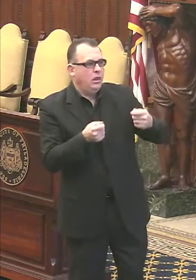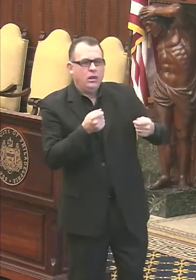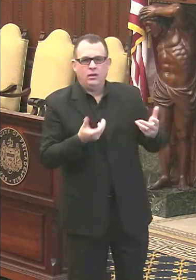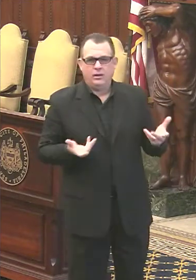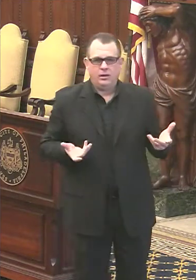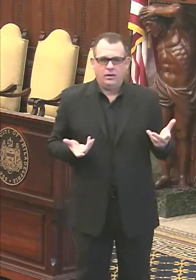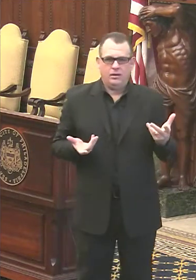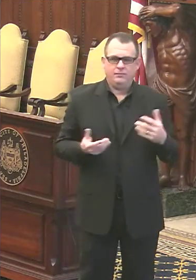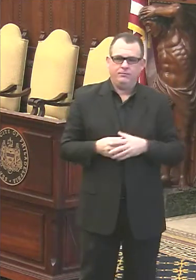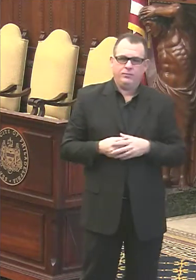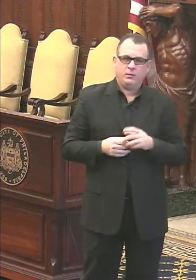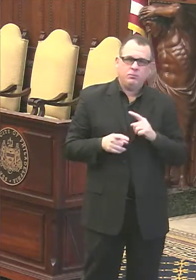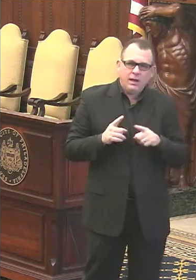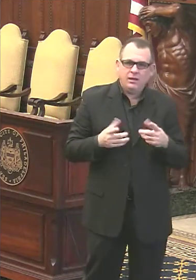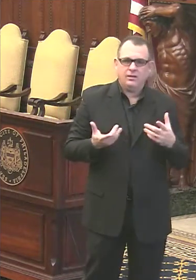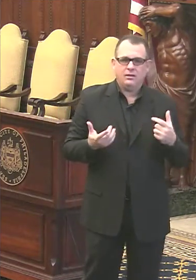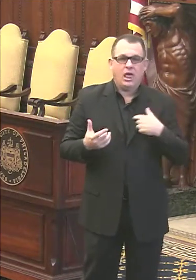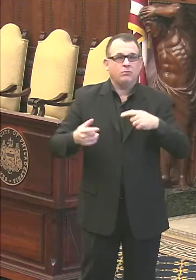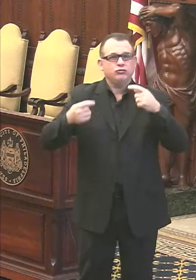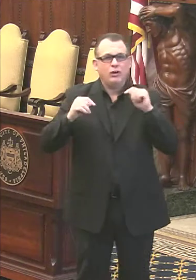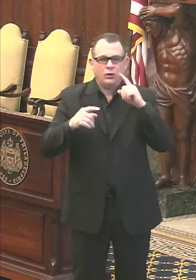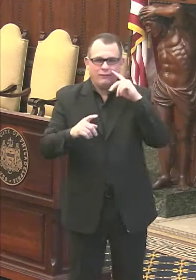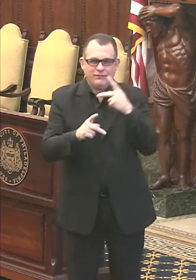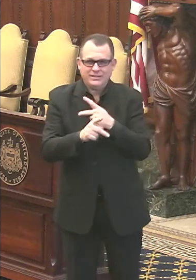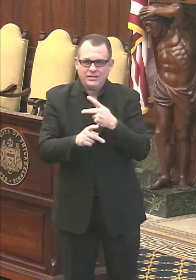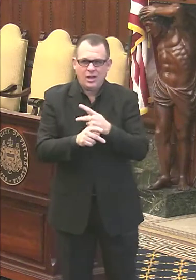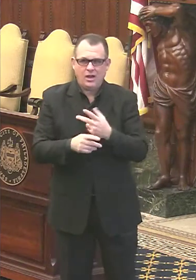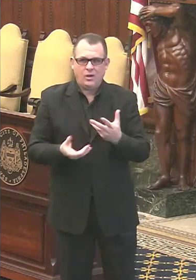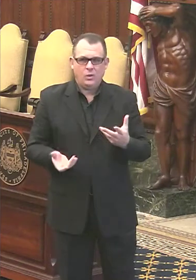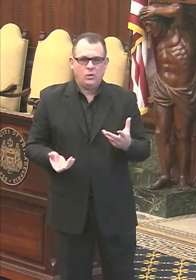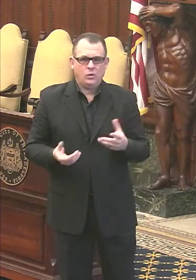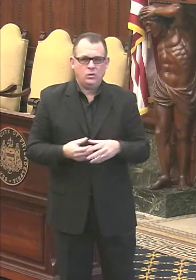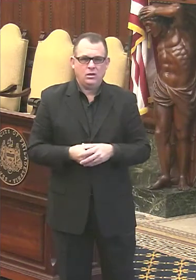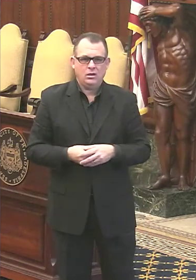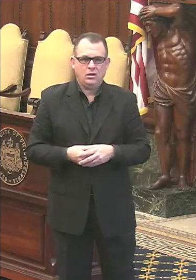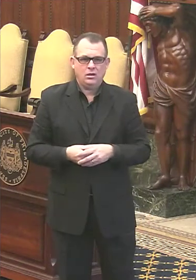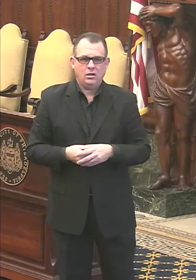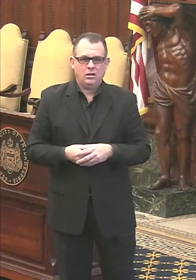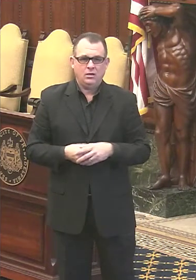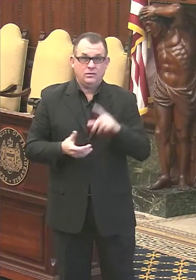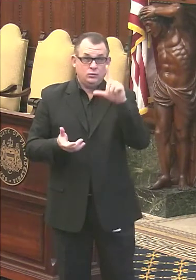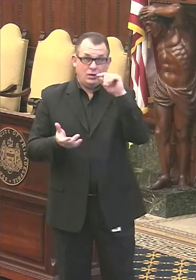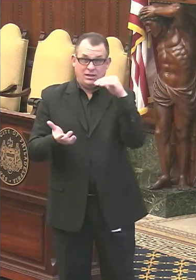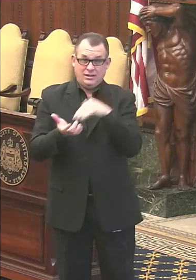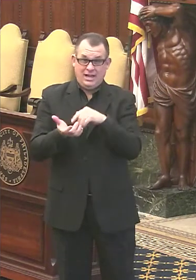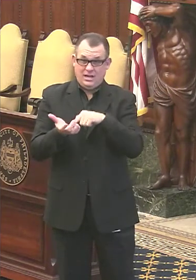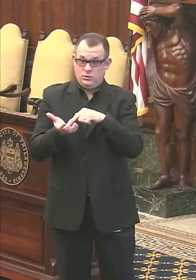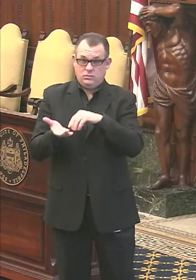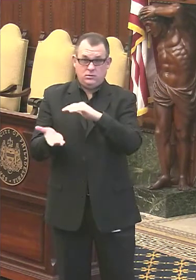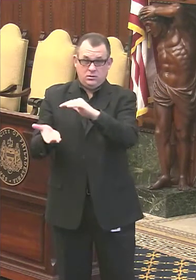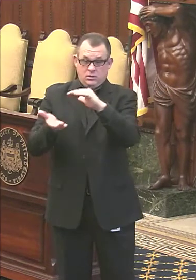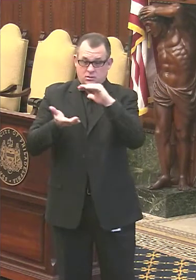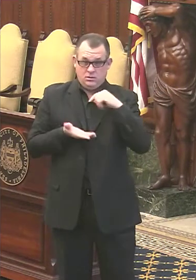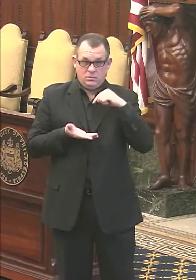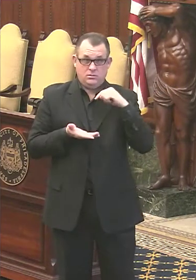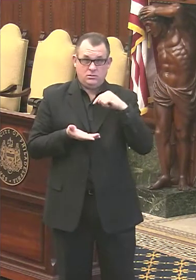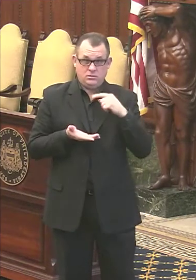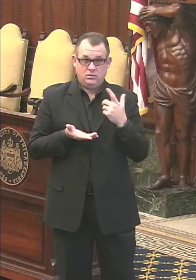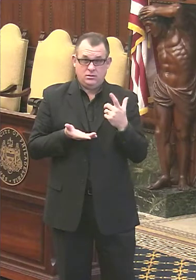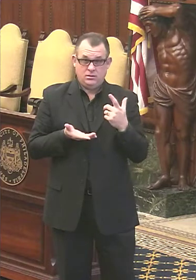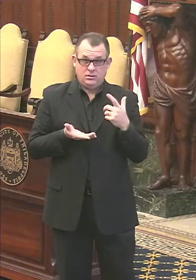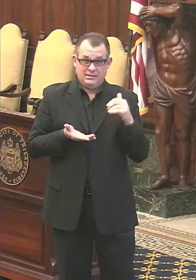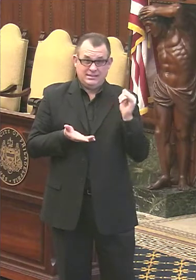government, but I'm, I'm trying to figure out of the, of the weekly 20,000 doses, does that, is that 20,000